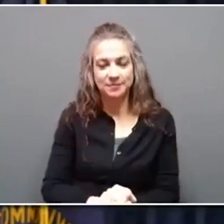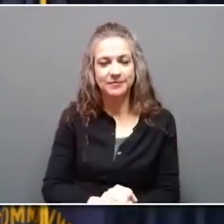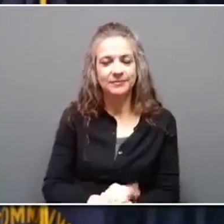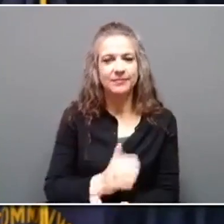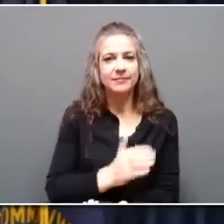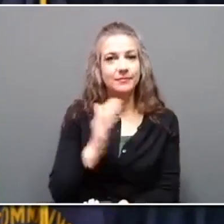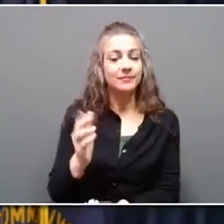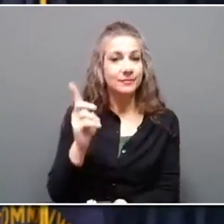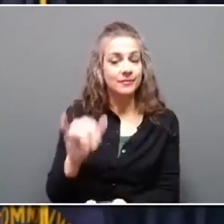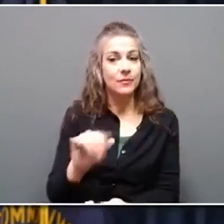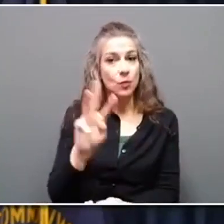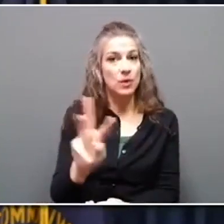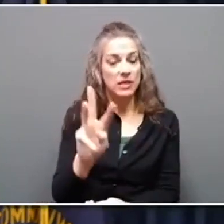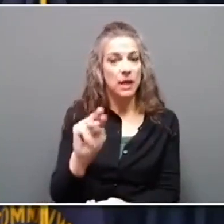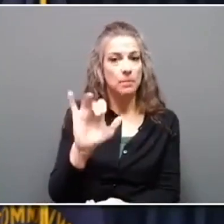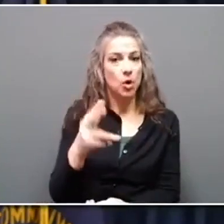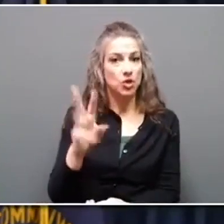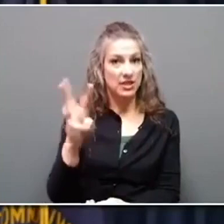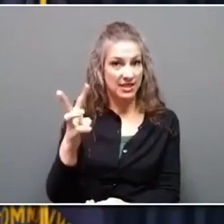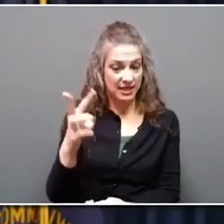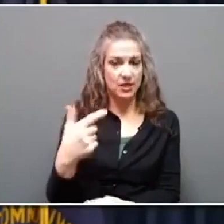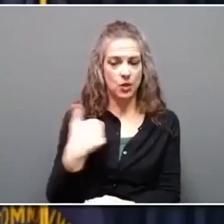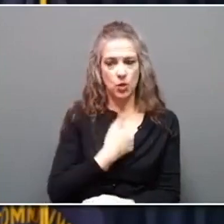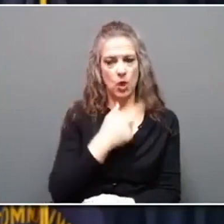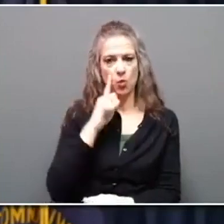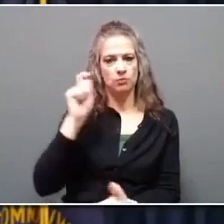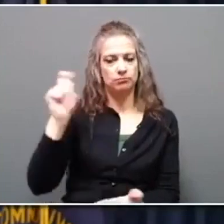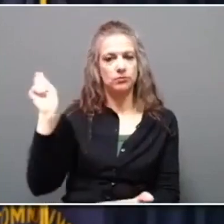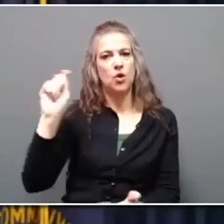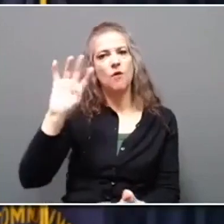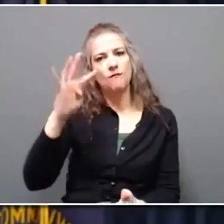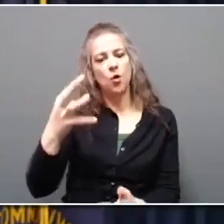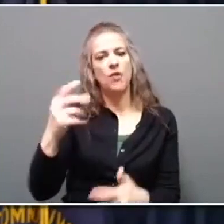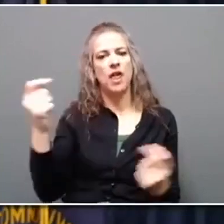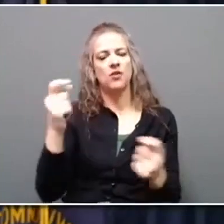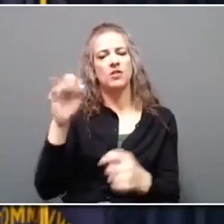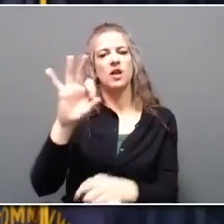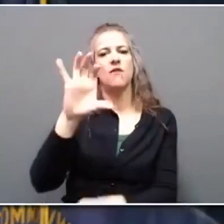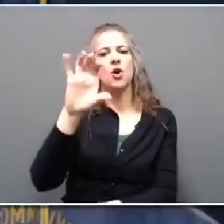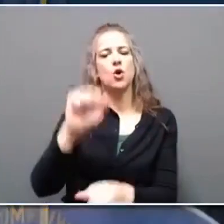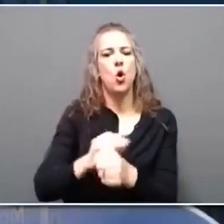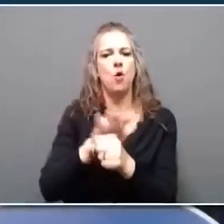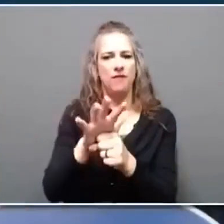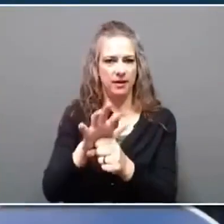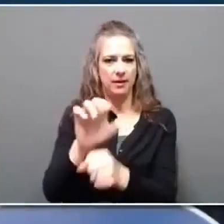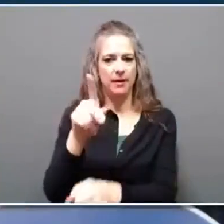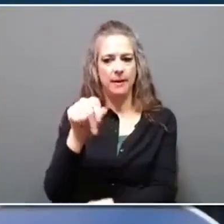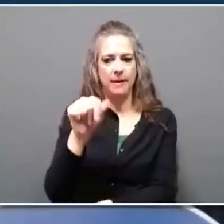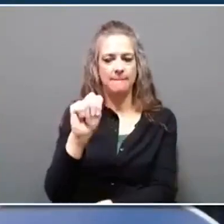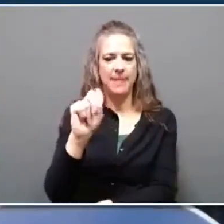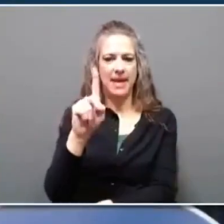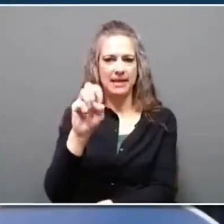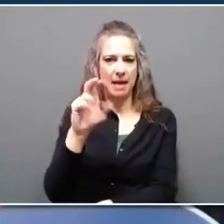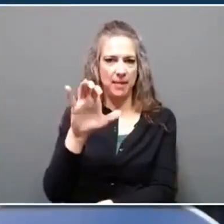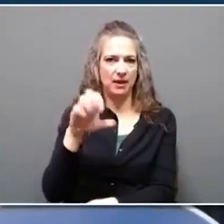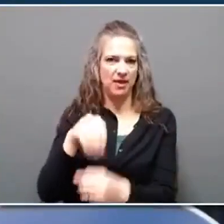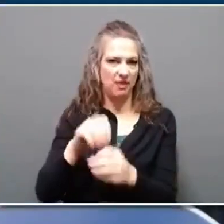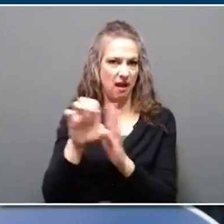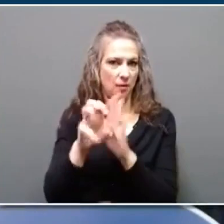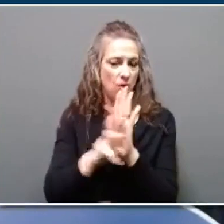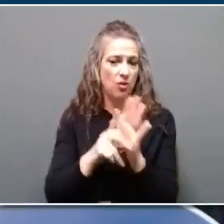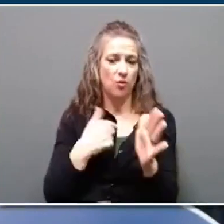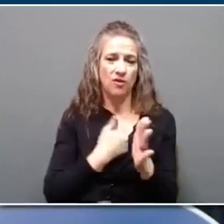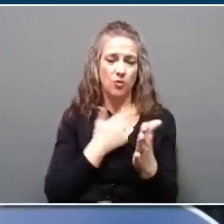Wednesday, March 6th, we will mark the fourth anniversary of the COVID pandemic in the Commonwealth. We've been through so much